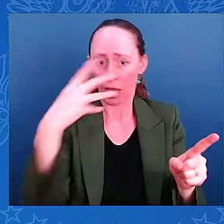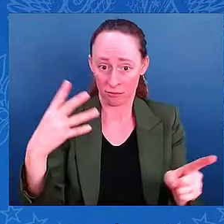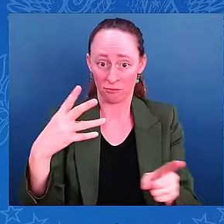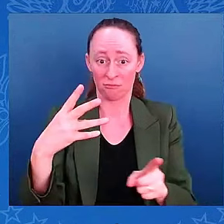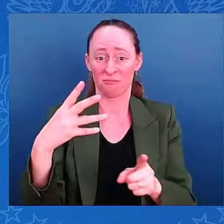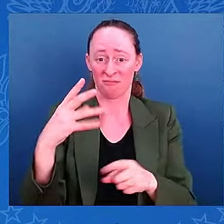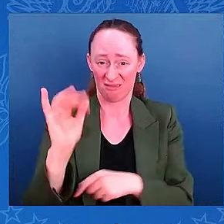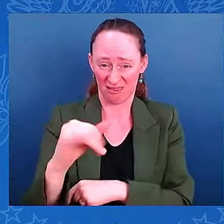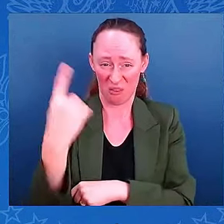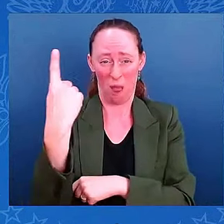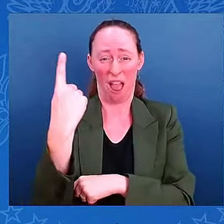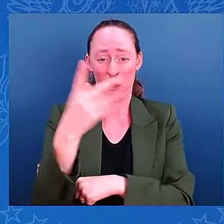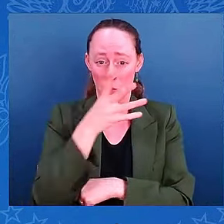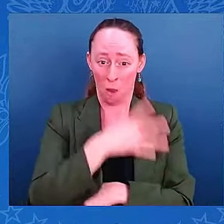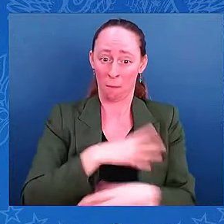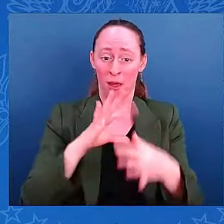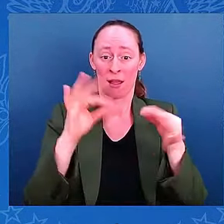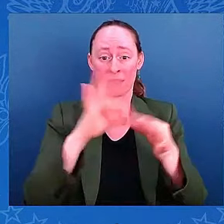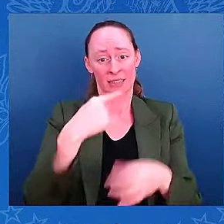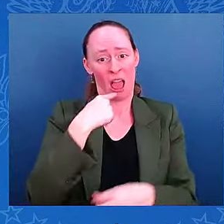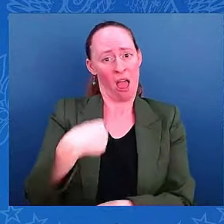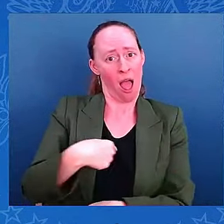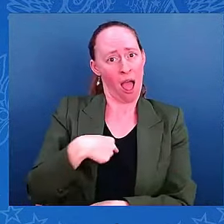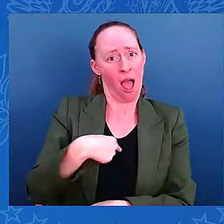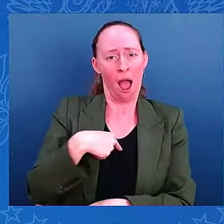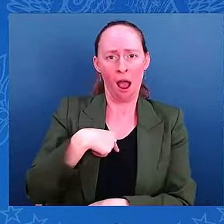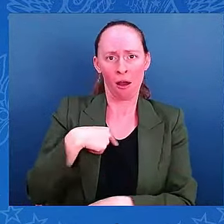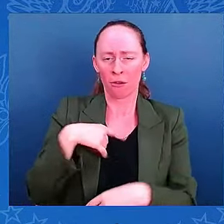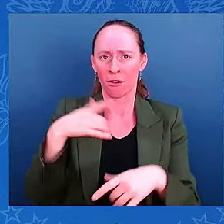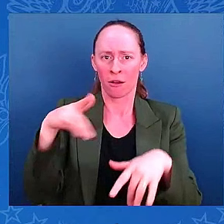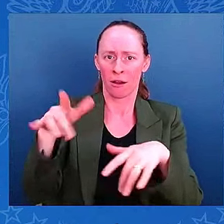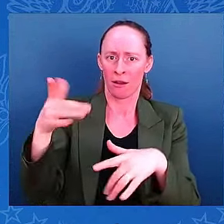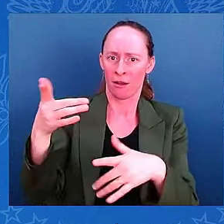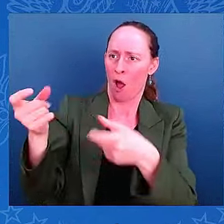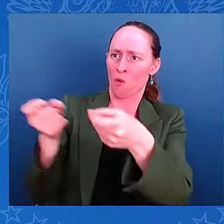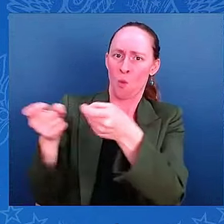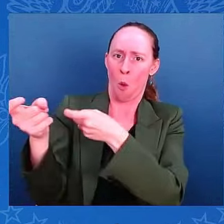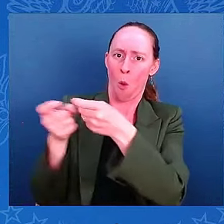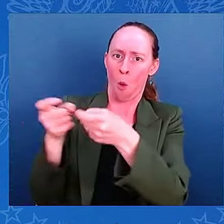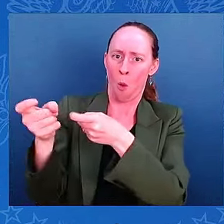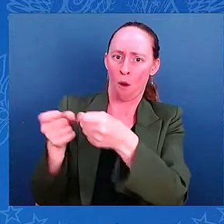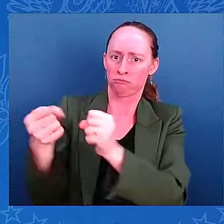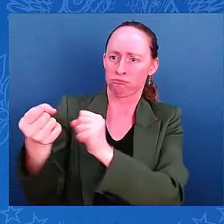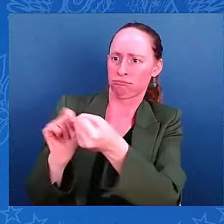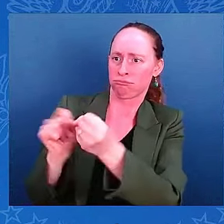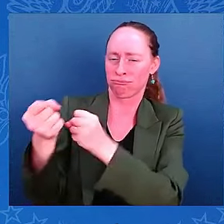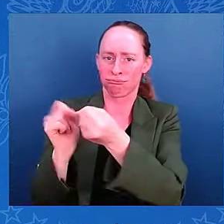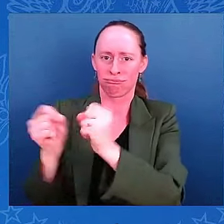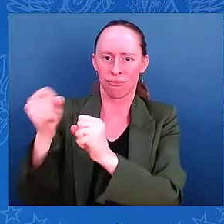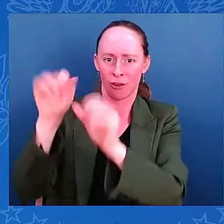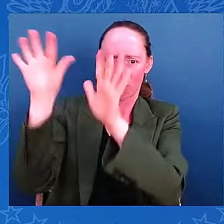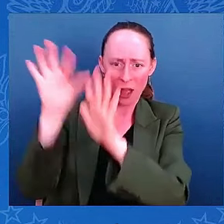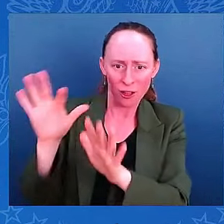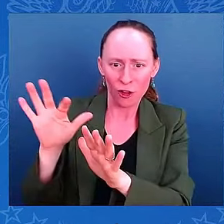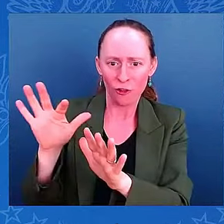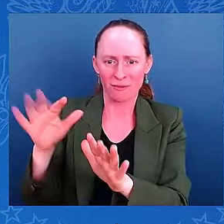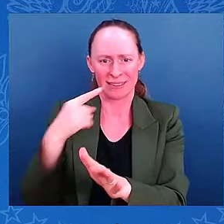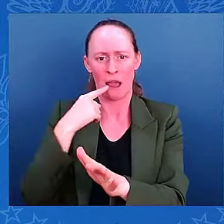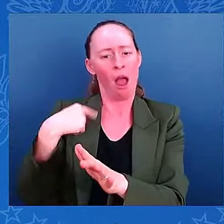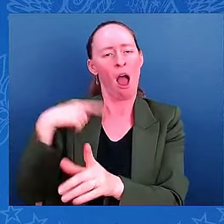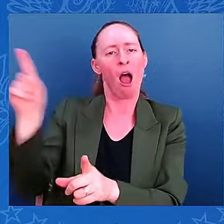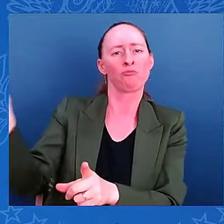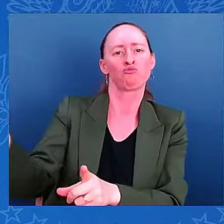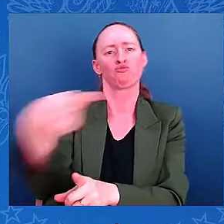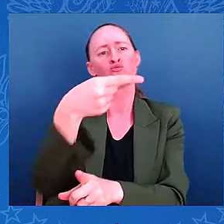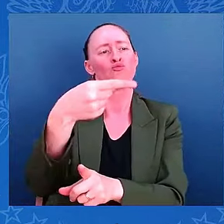implying that I'm sending it to red states. I mean, stuff off the wall. It's like out of a comic book. But,